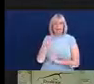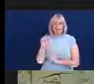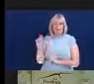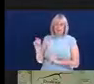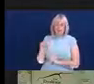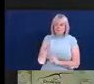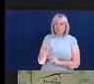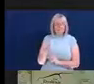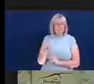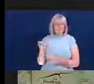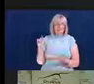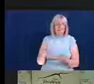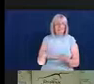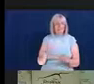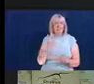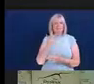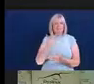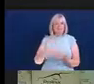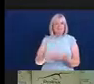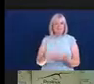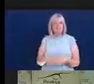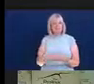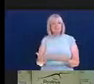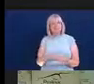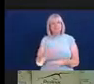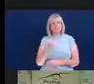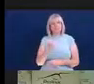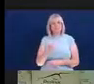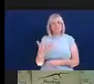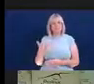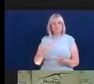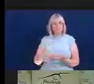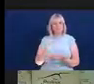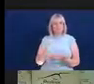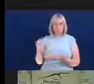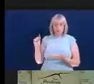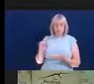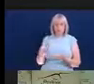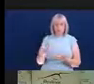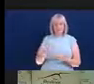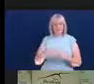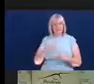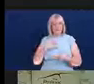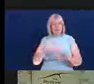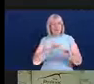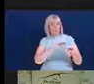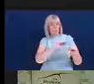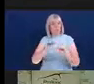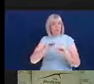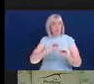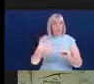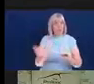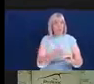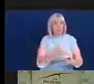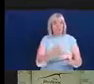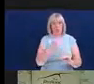may give you £50 or £75 and if you want to train all of your staff, you may have a trainer that actually charges you £1,500